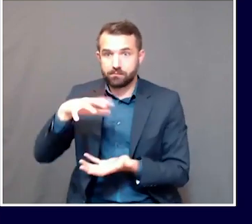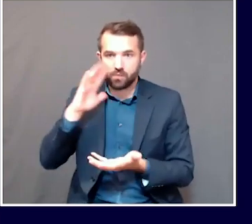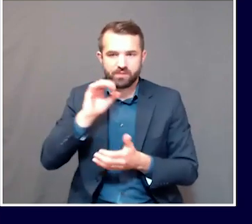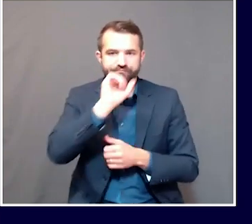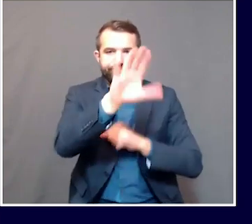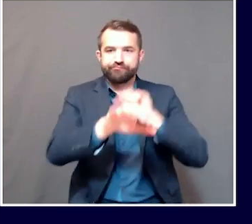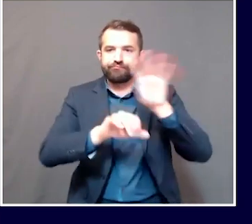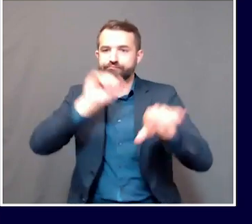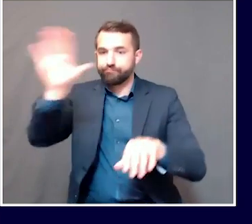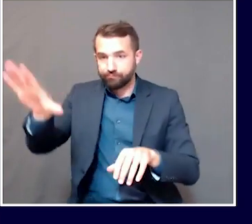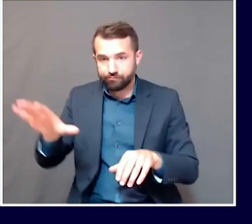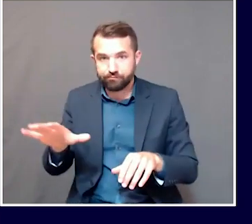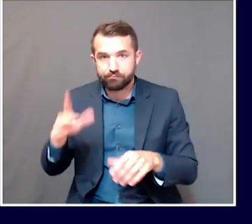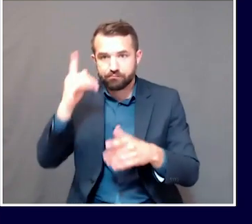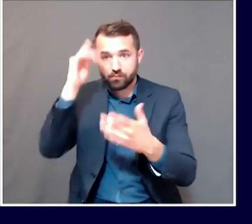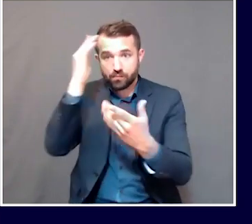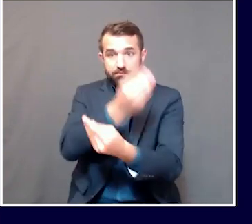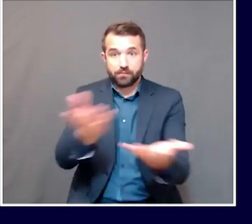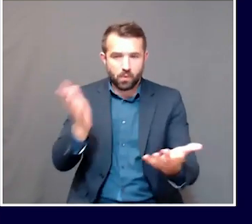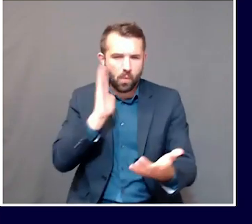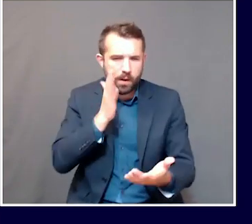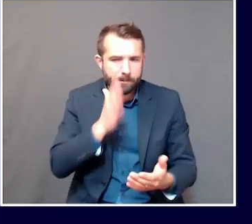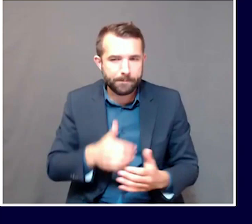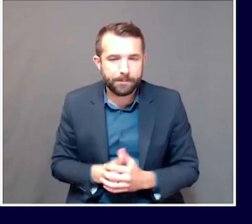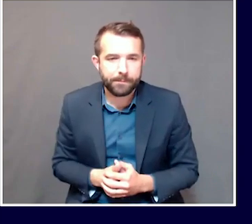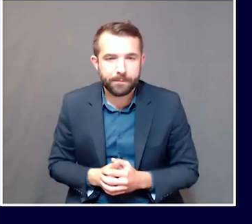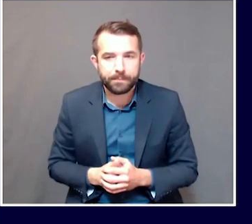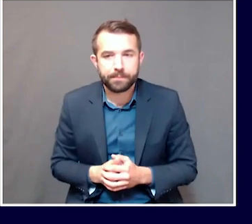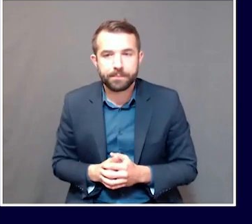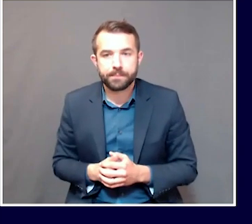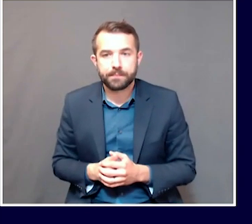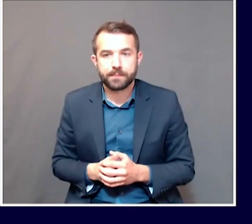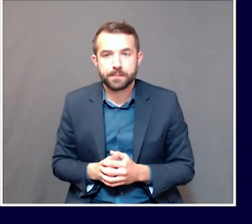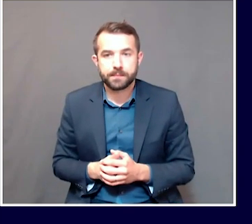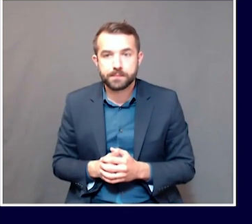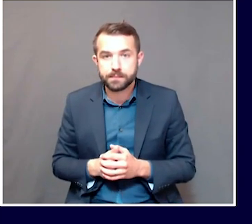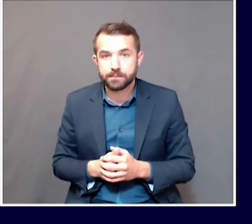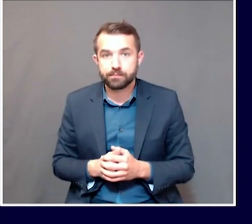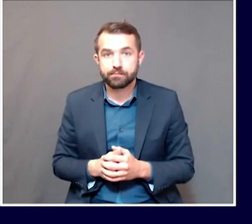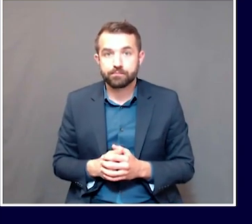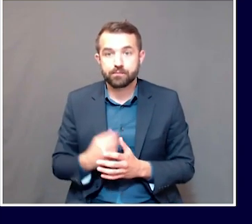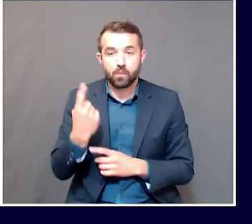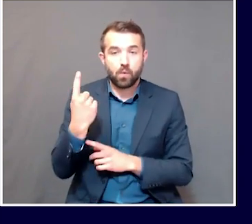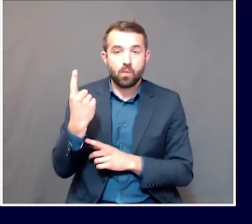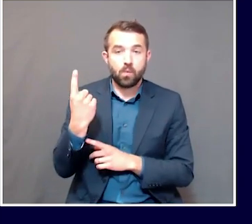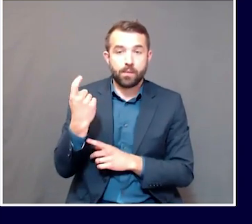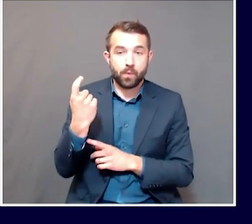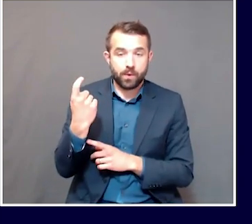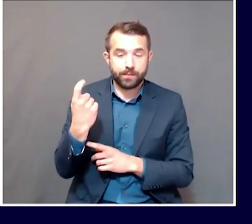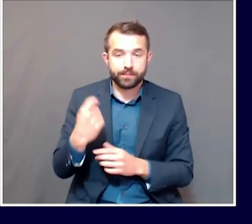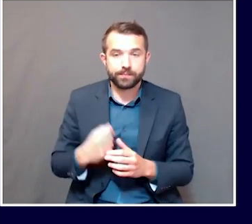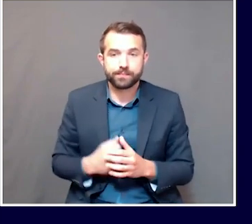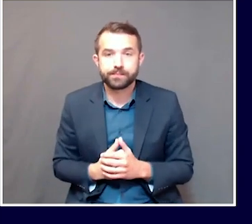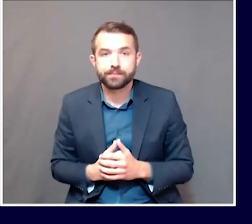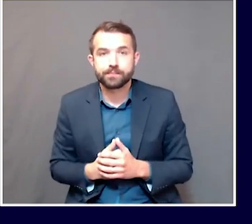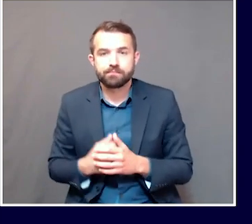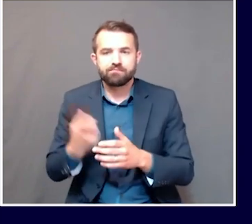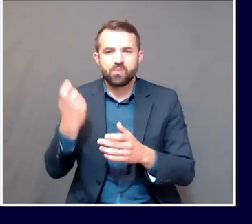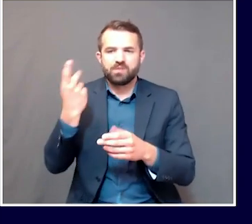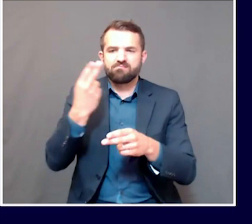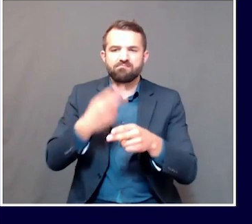provide an update on that for everybody. And finally, before I turn things over to Governor Mills, a quick update on our testing.